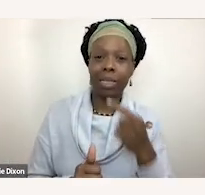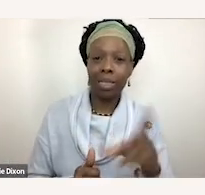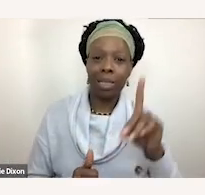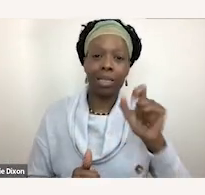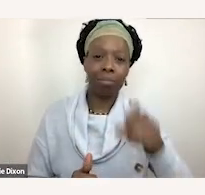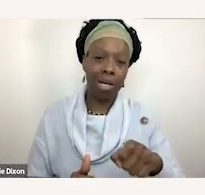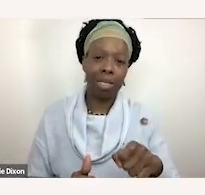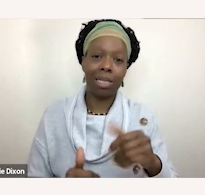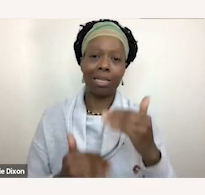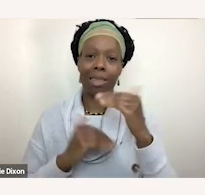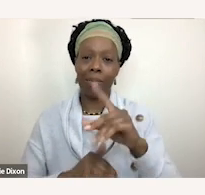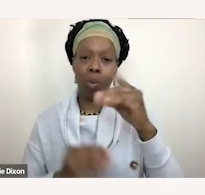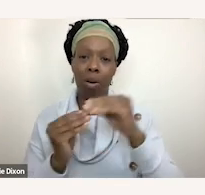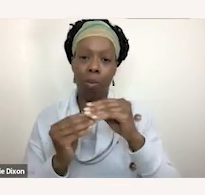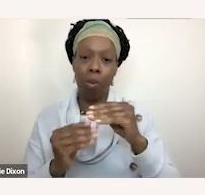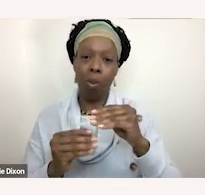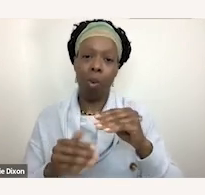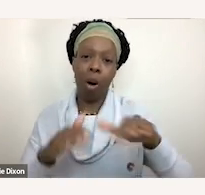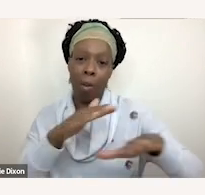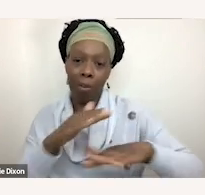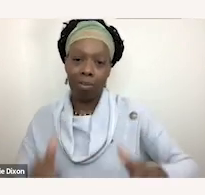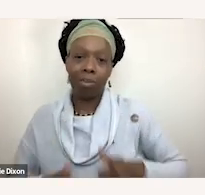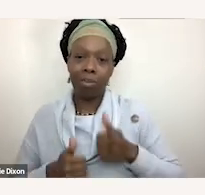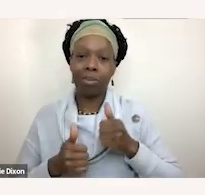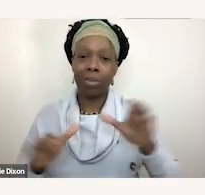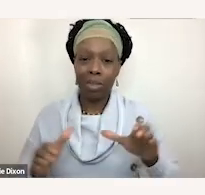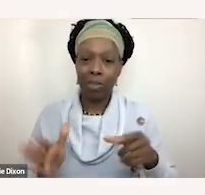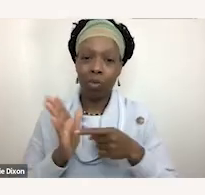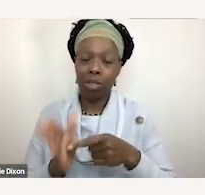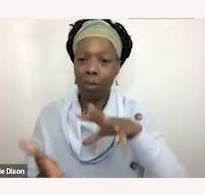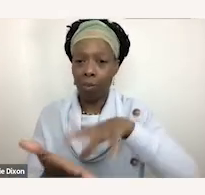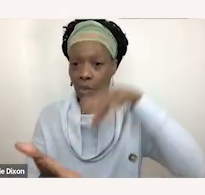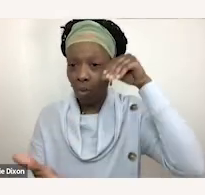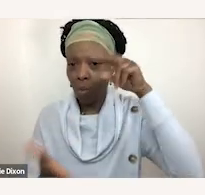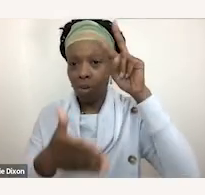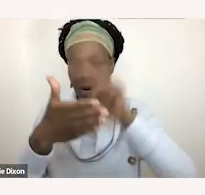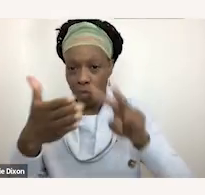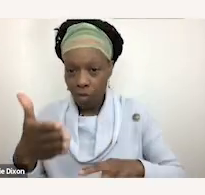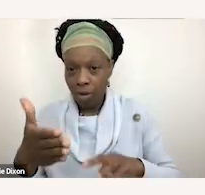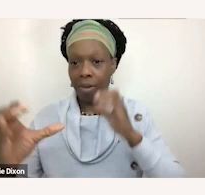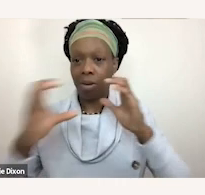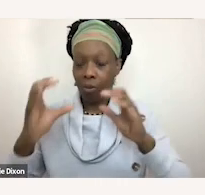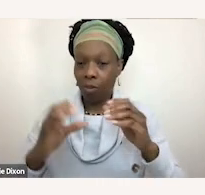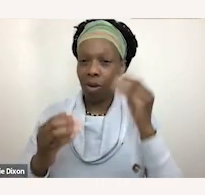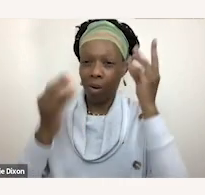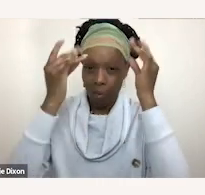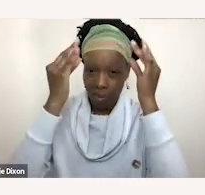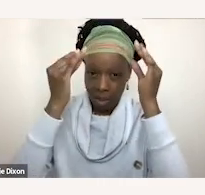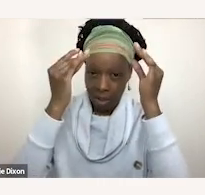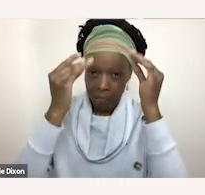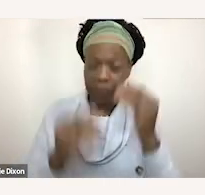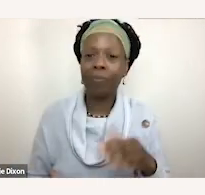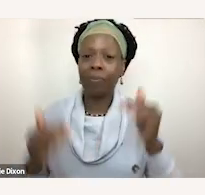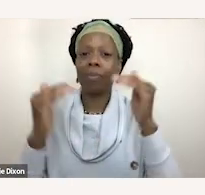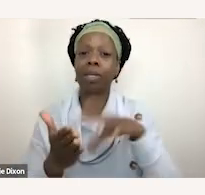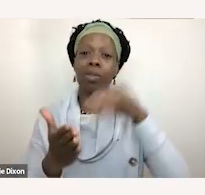more basic life activities such as learning reading communicating or thinking the student's disability must interfere with the student's ability to